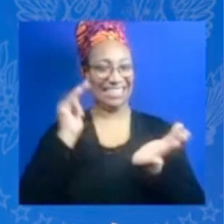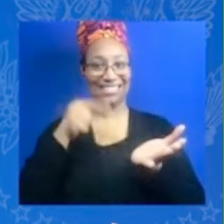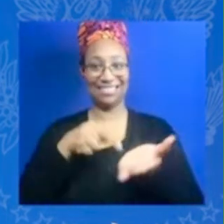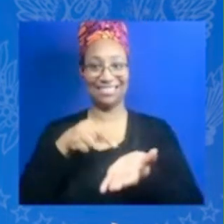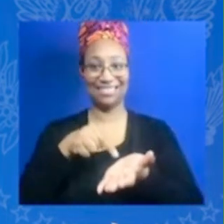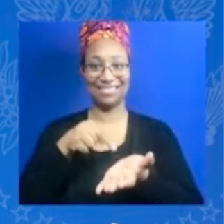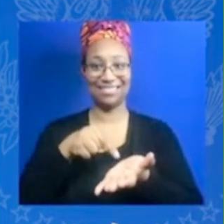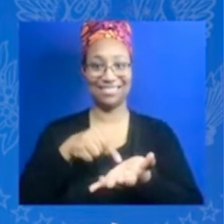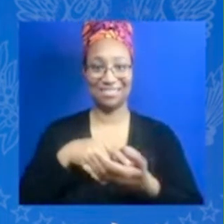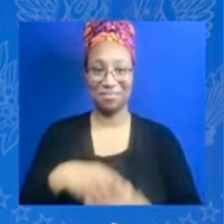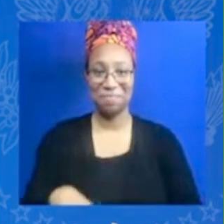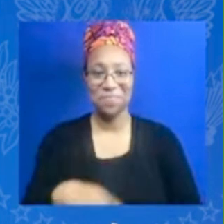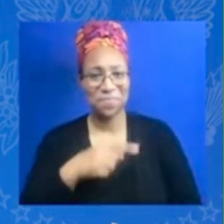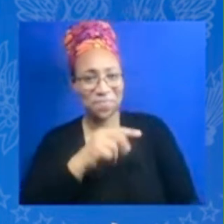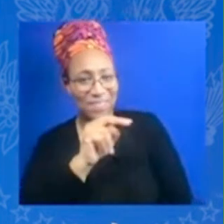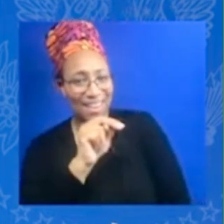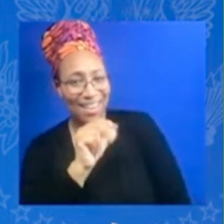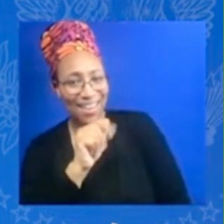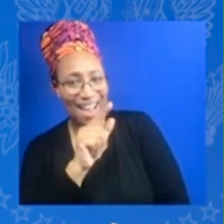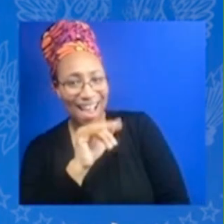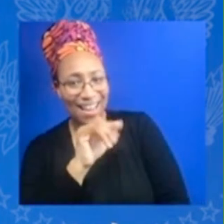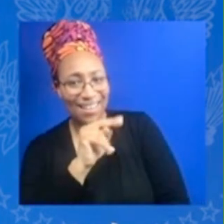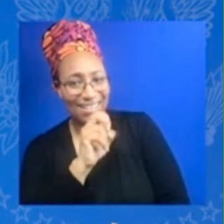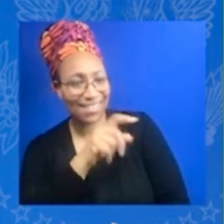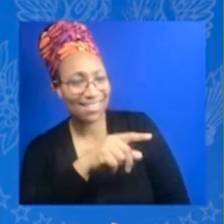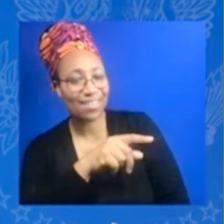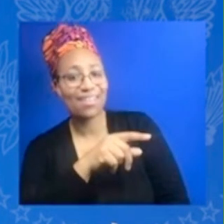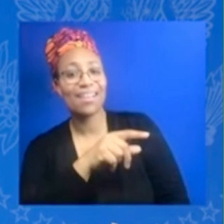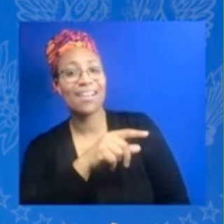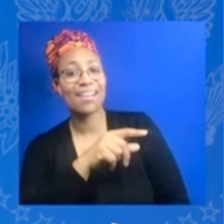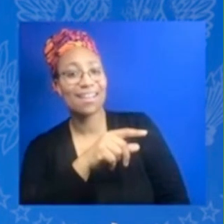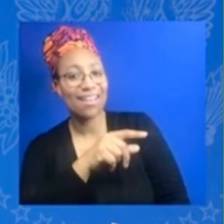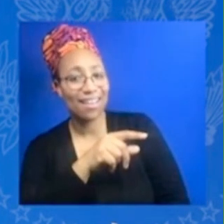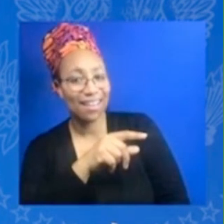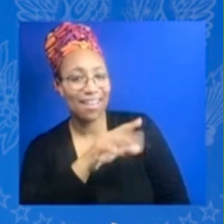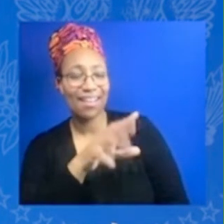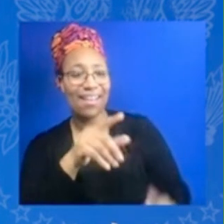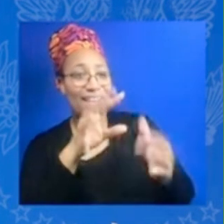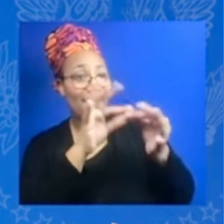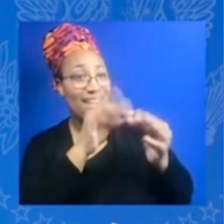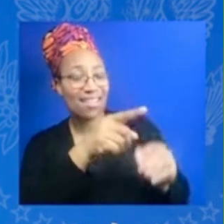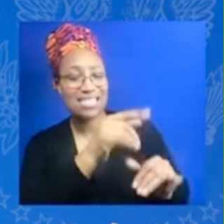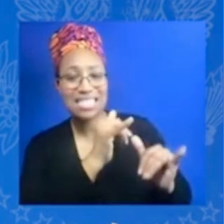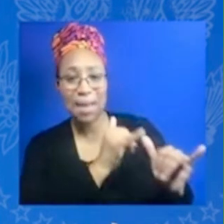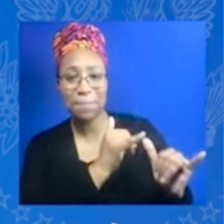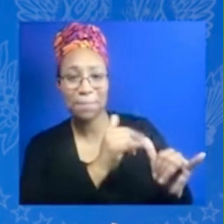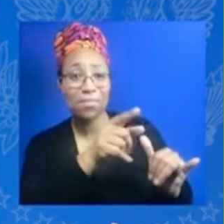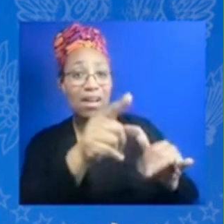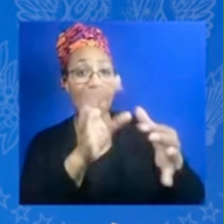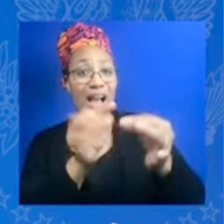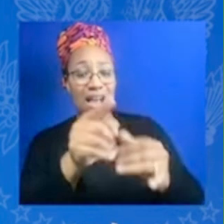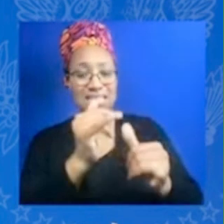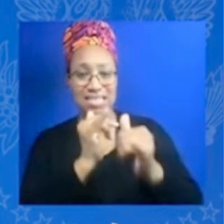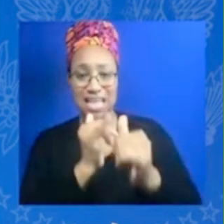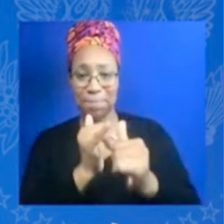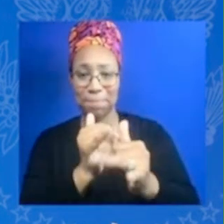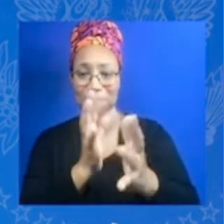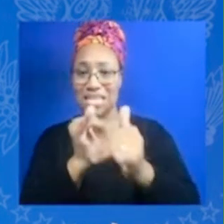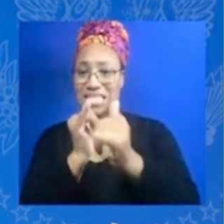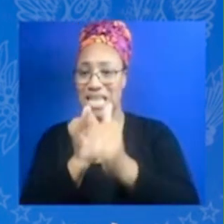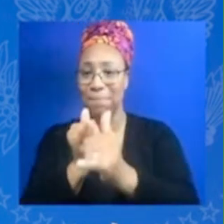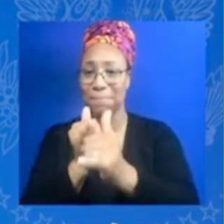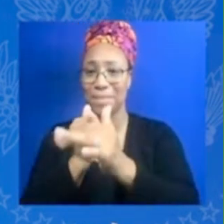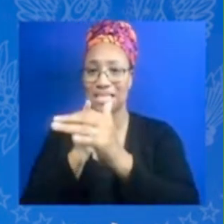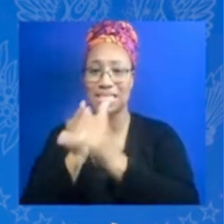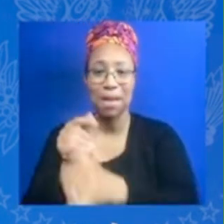ditto ditto i think that the main thing that i've learned about myself is that i'm